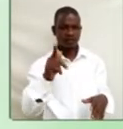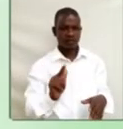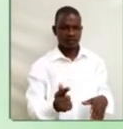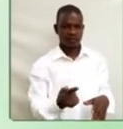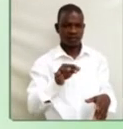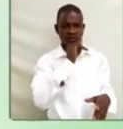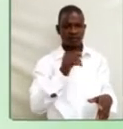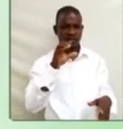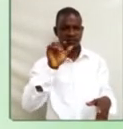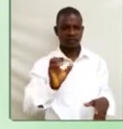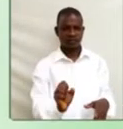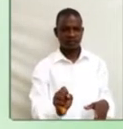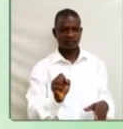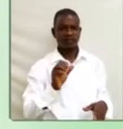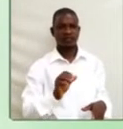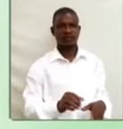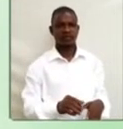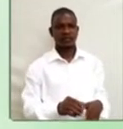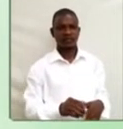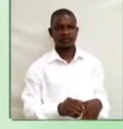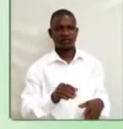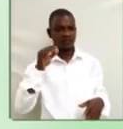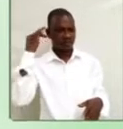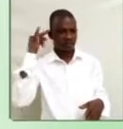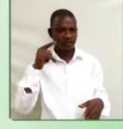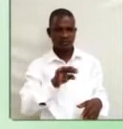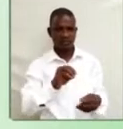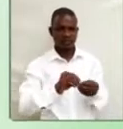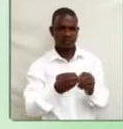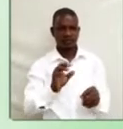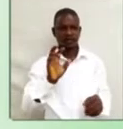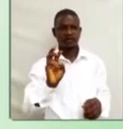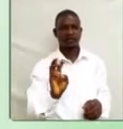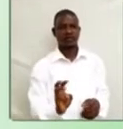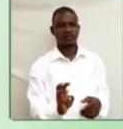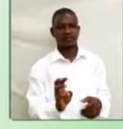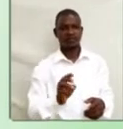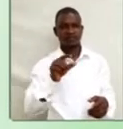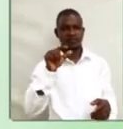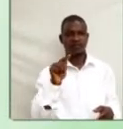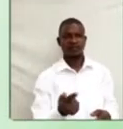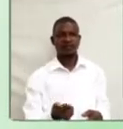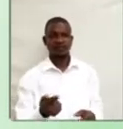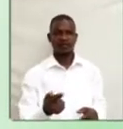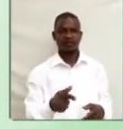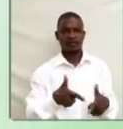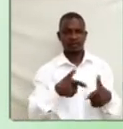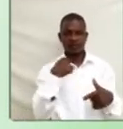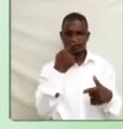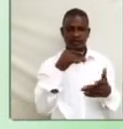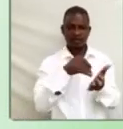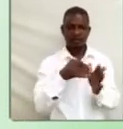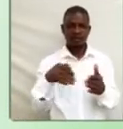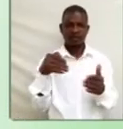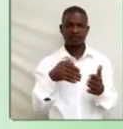and Z. Sound number six. G. Let's pronounce it